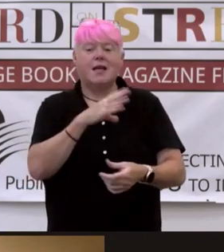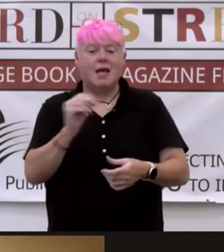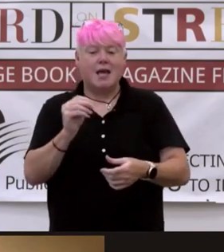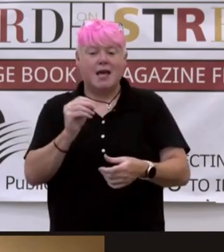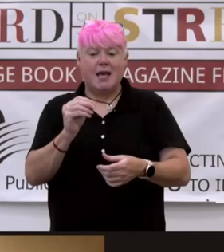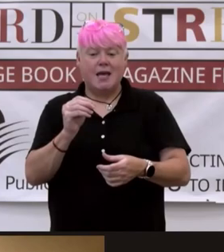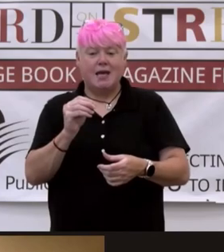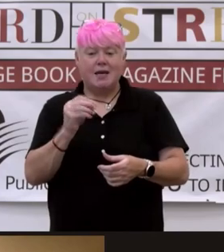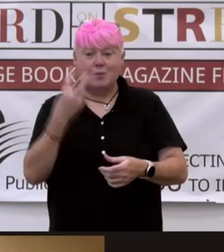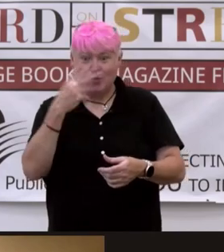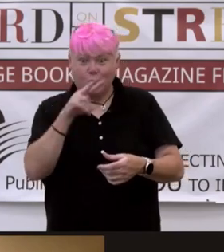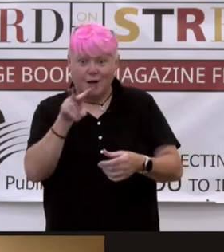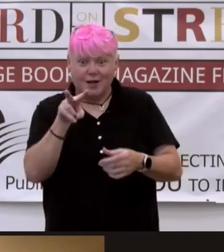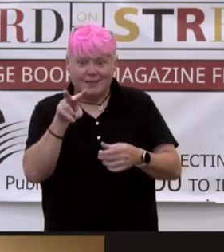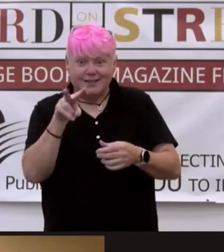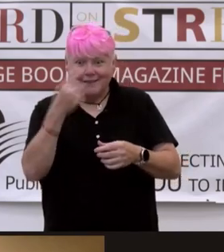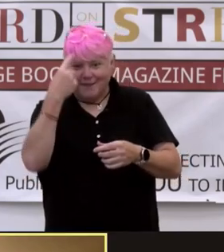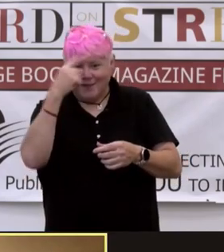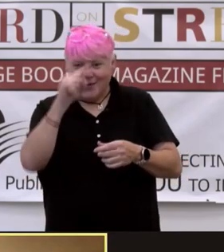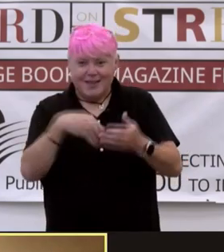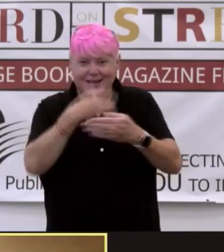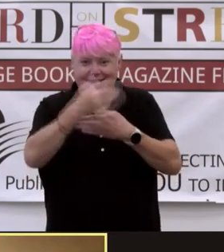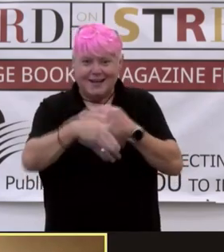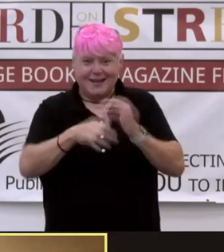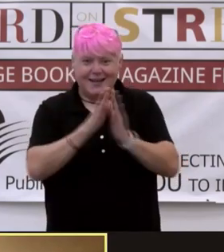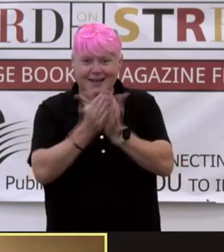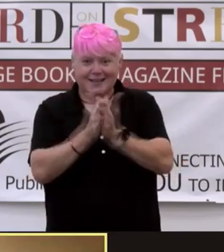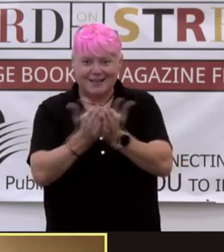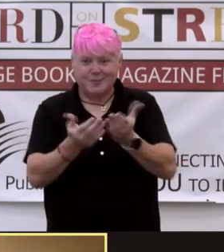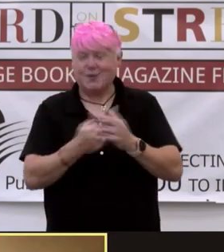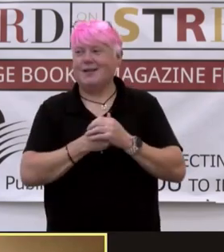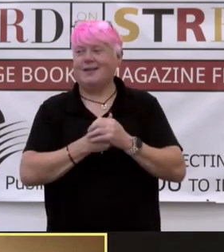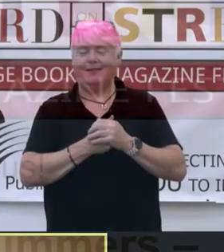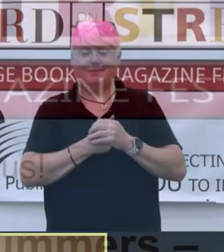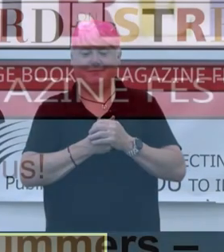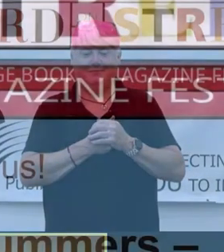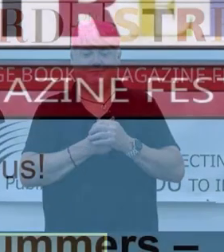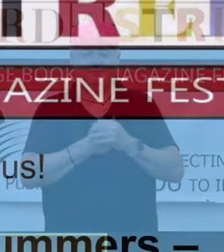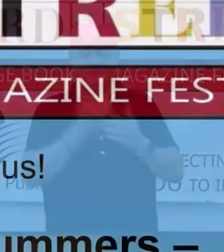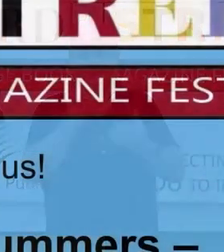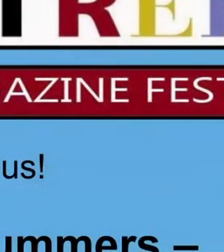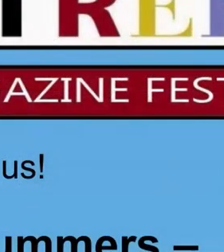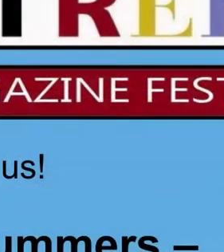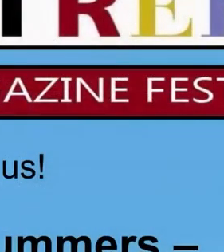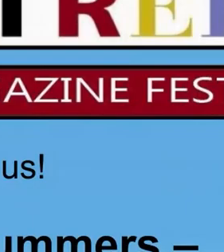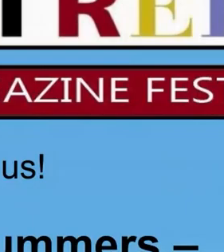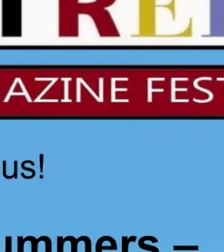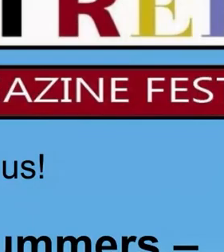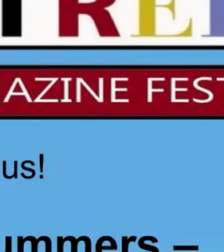it. We'll look forward. I'm sure all of us to that next book. Awesome. Thank you. Excellent. Thanks so much for joining us.